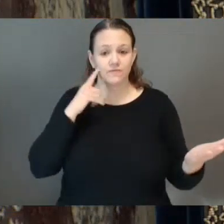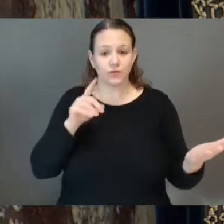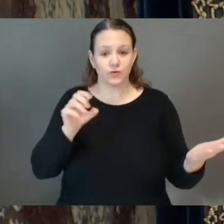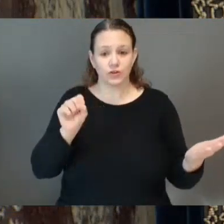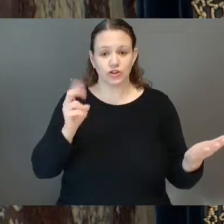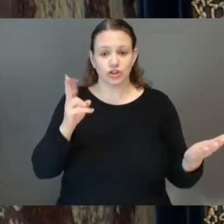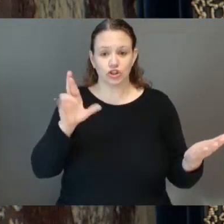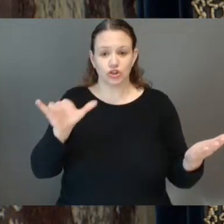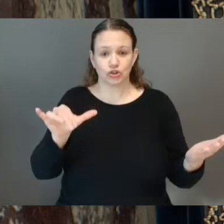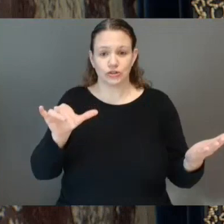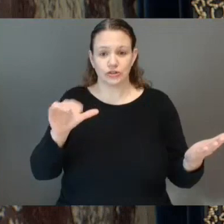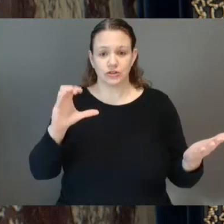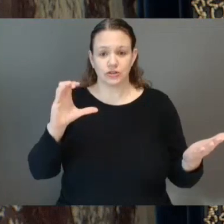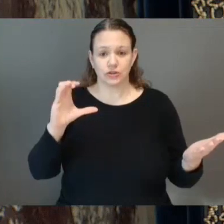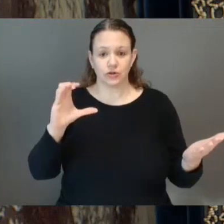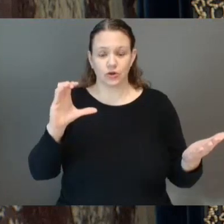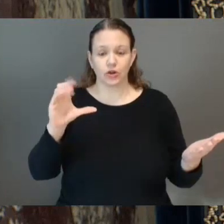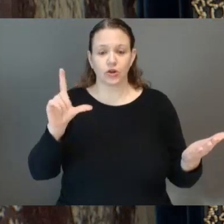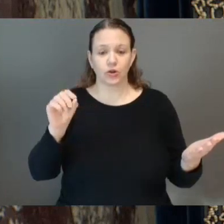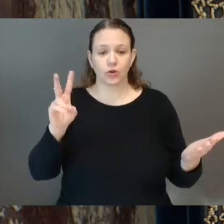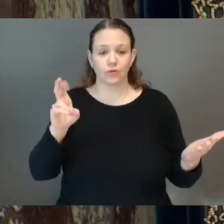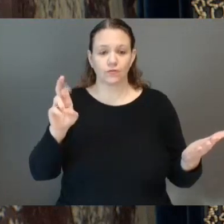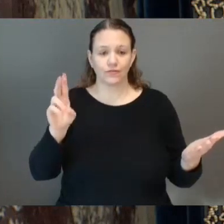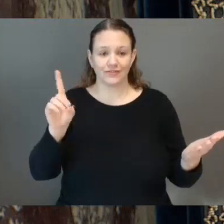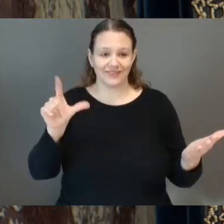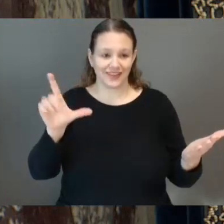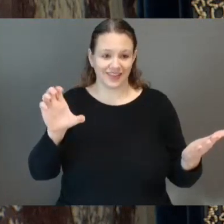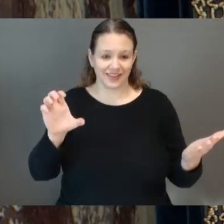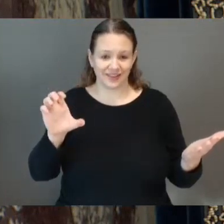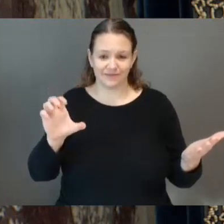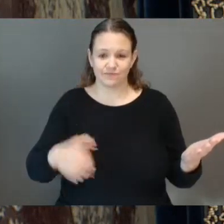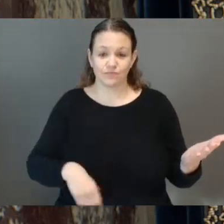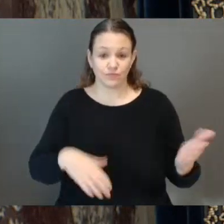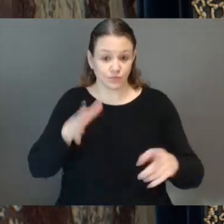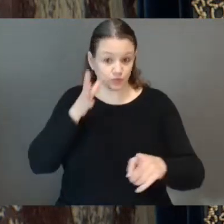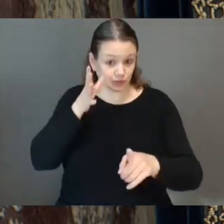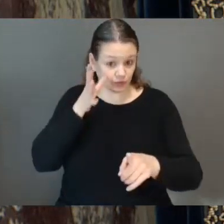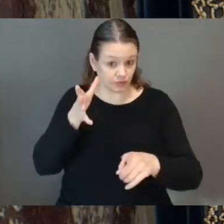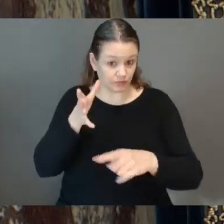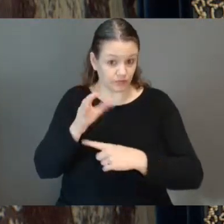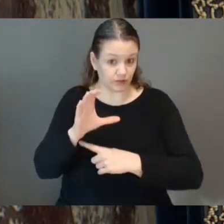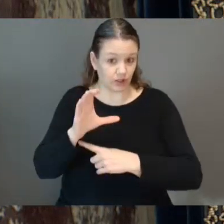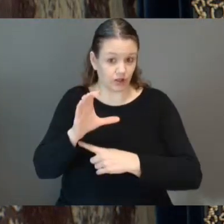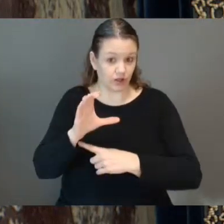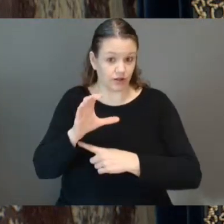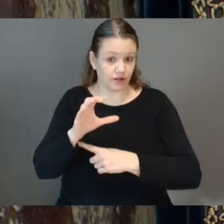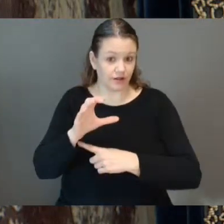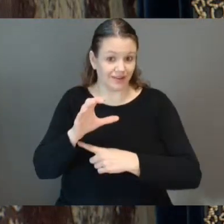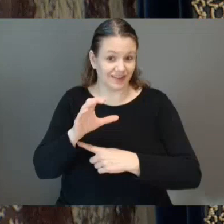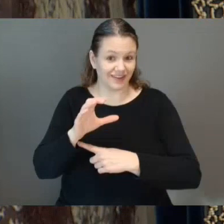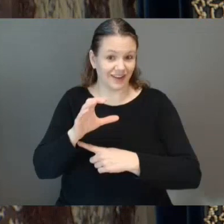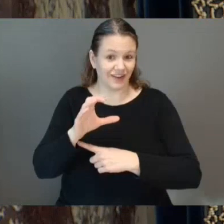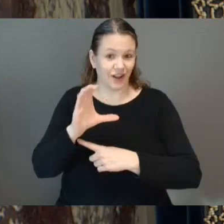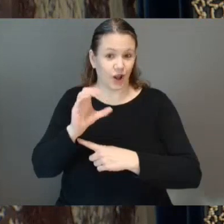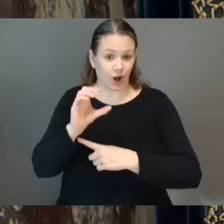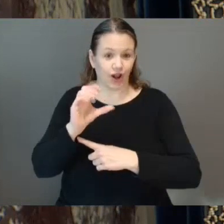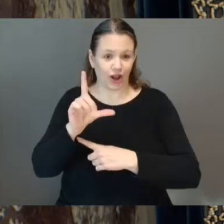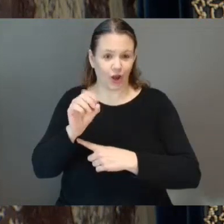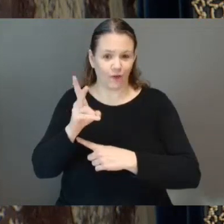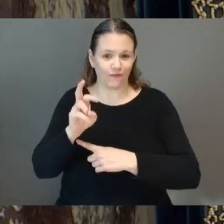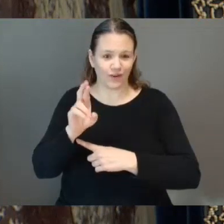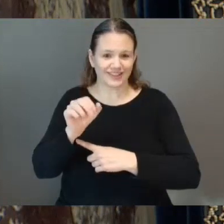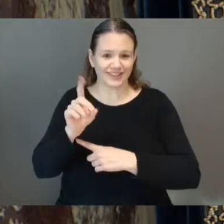The Cloverdale Rodeo and Country Fair weekend kicks off with a luncheon at the Stetson Bowl on May 16, where folks get all